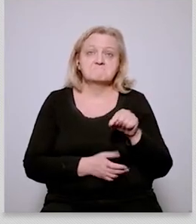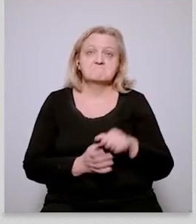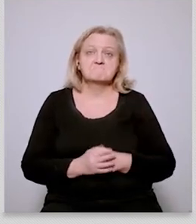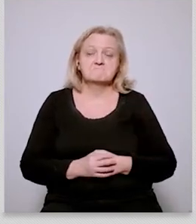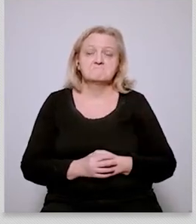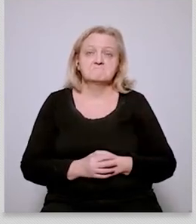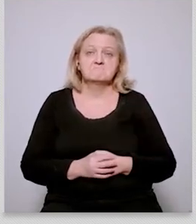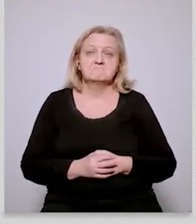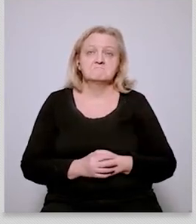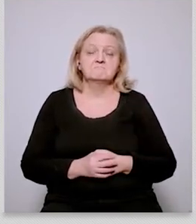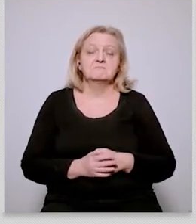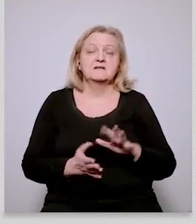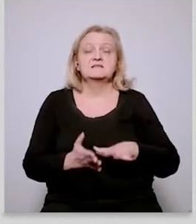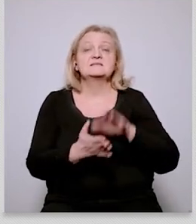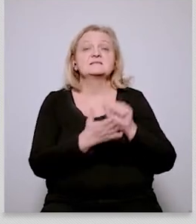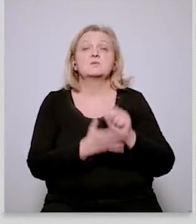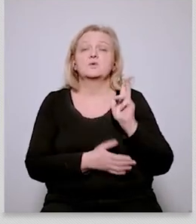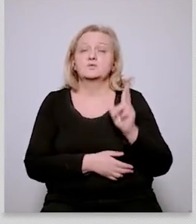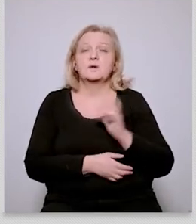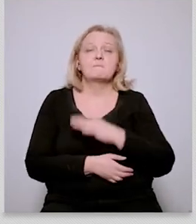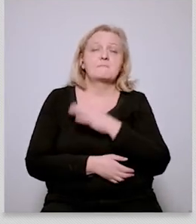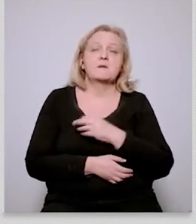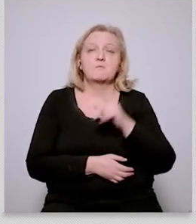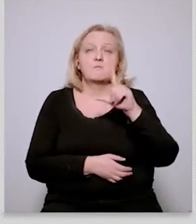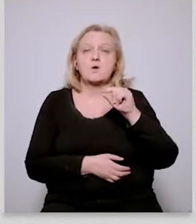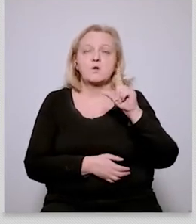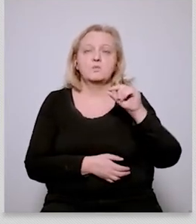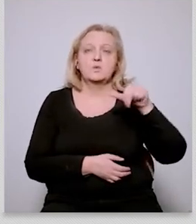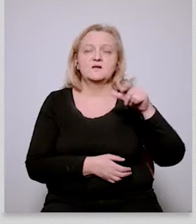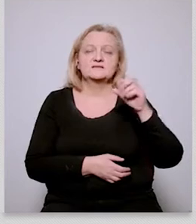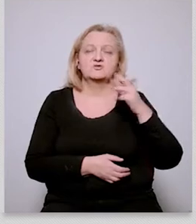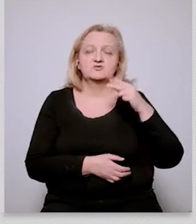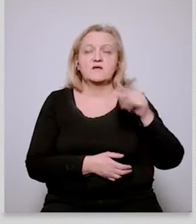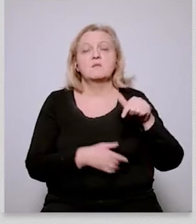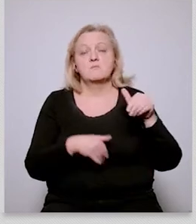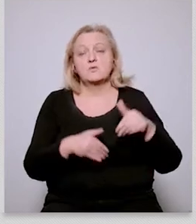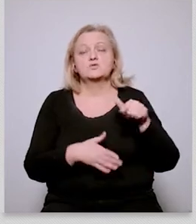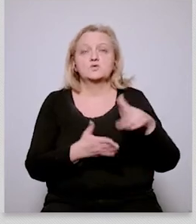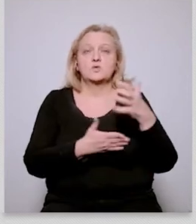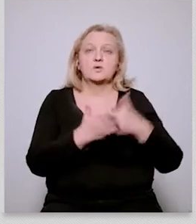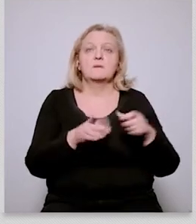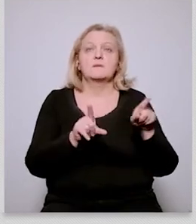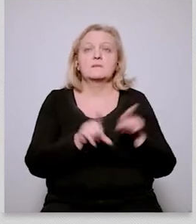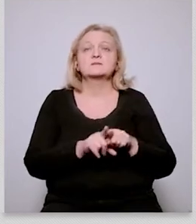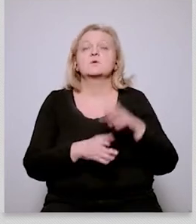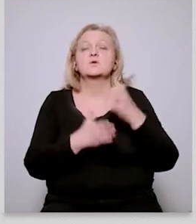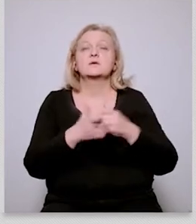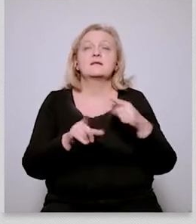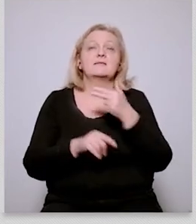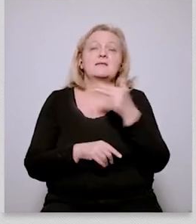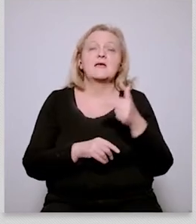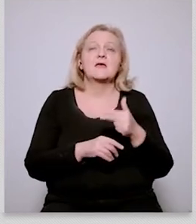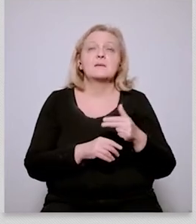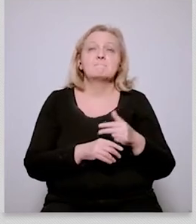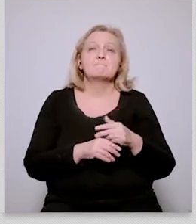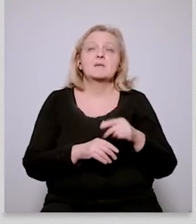and immigration and that they would transform it into what we called a wedge issue and why we called it a wedge issue is because